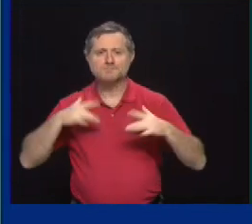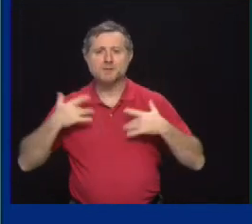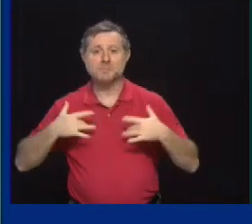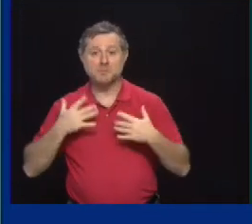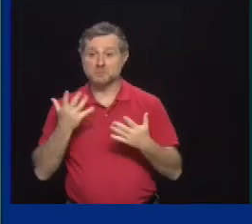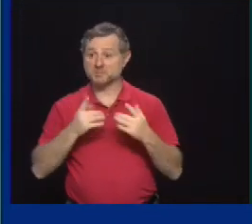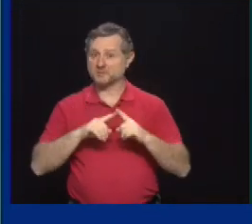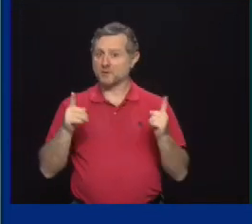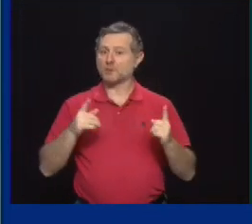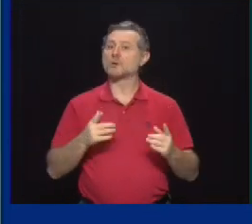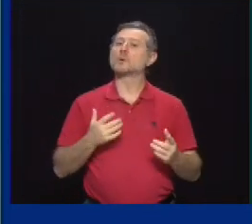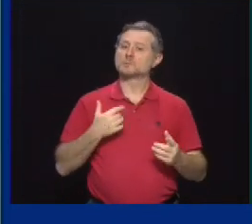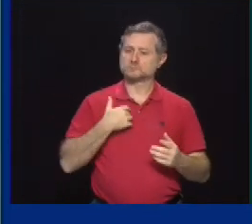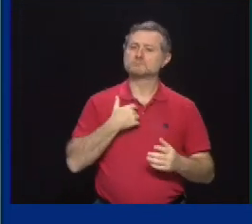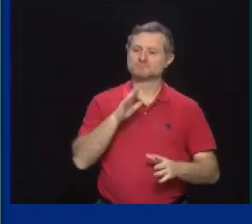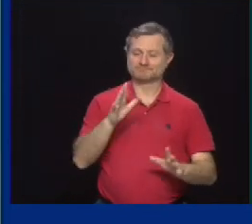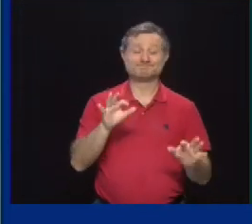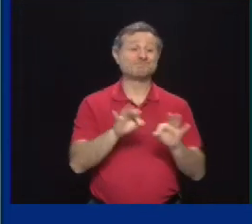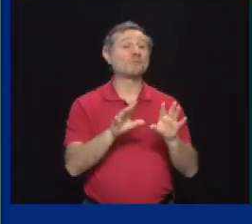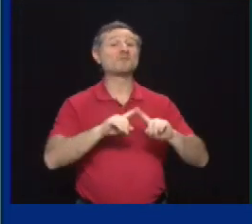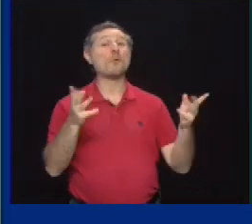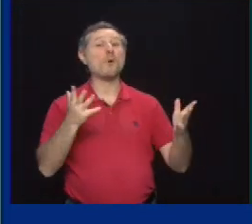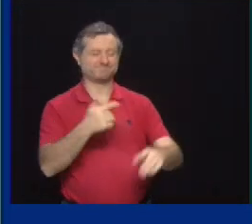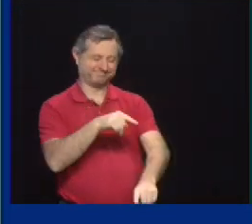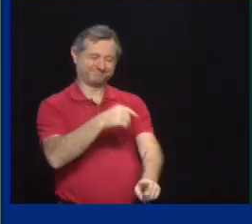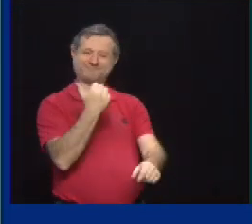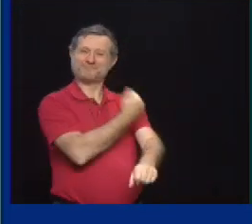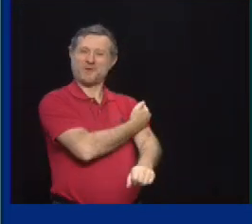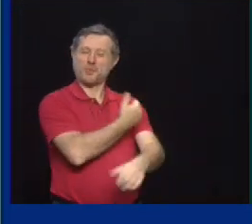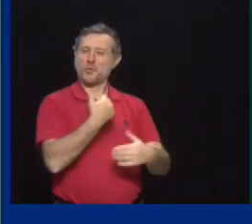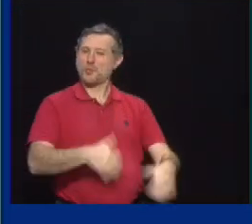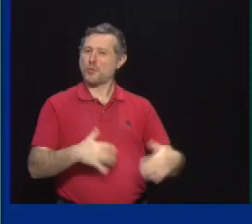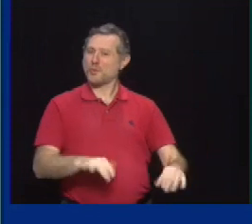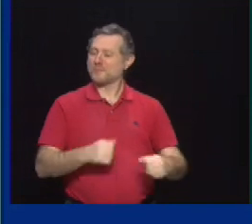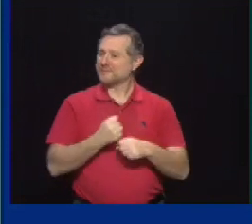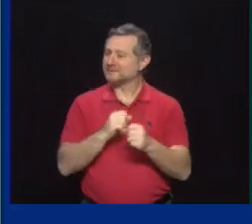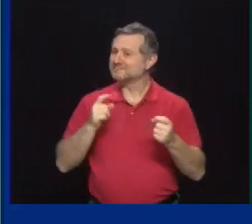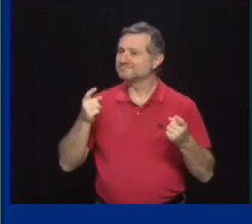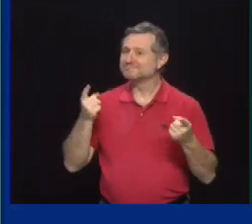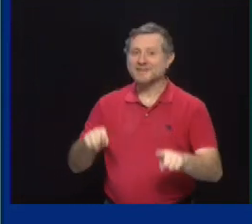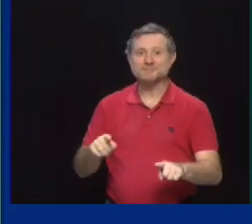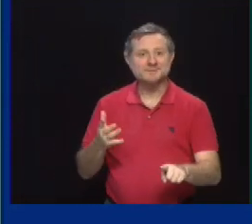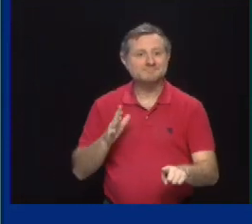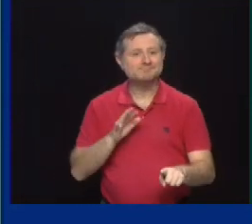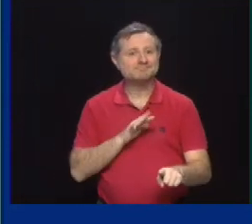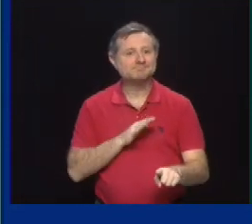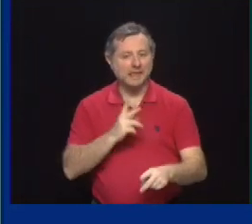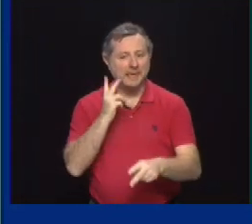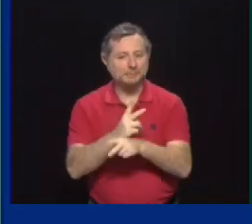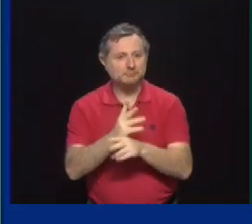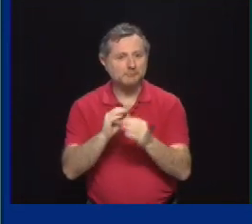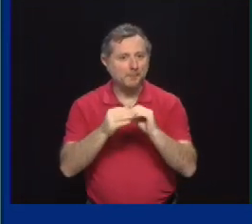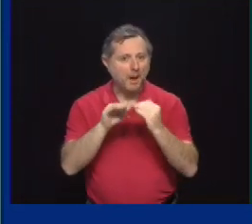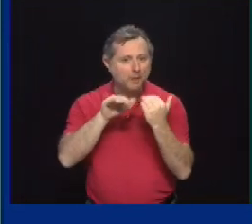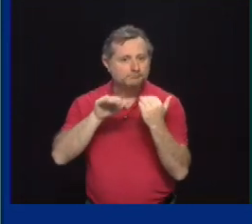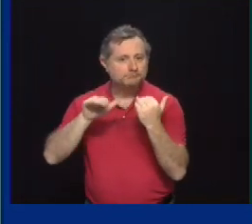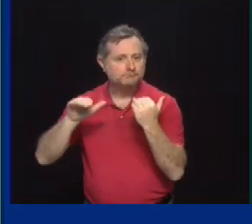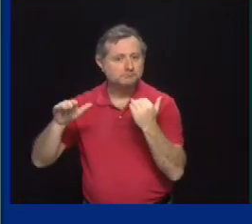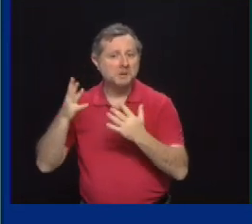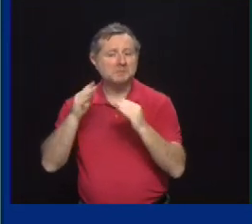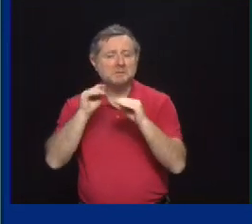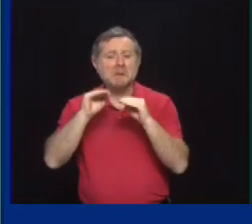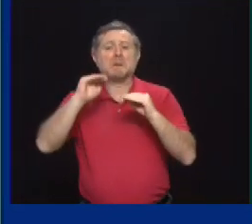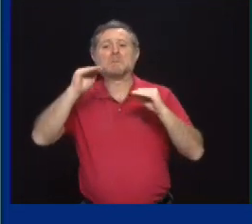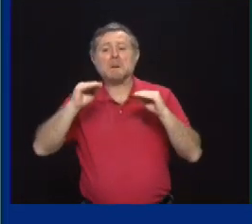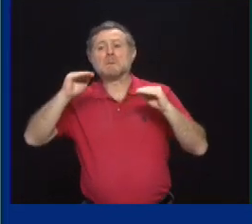not have to be our destiny. We can actually keep it as flat as that is. actually have a lower trend. But again, it depends on how